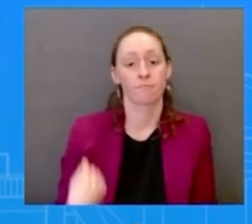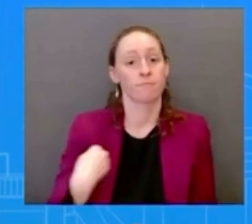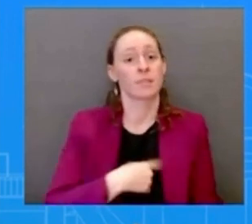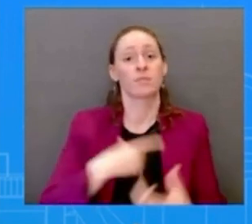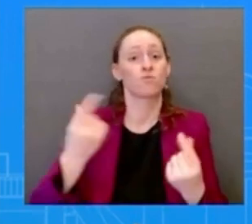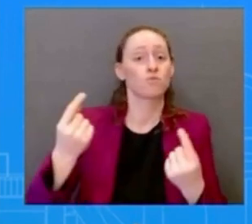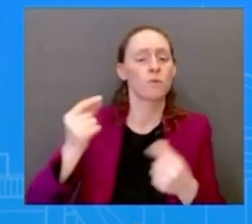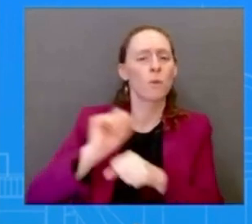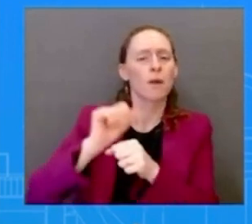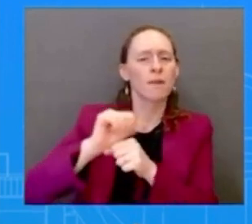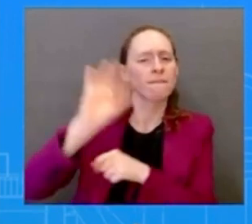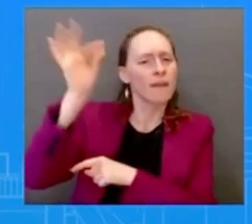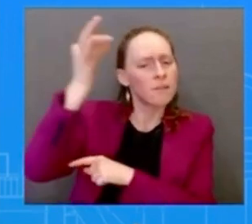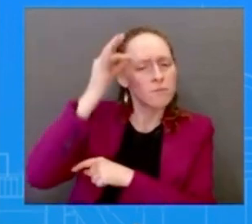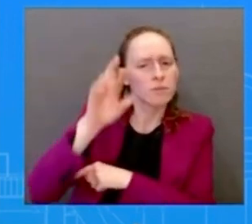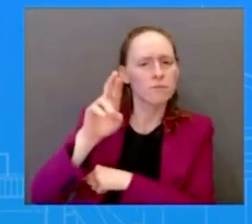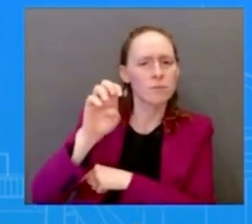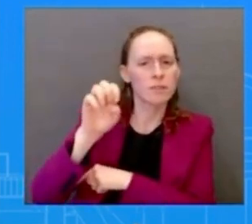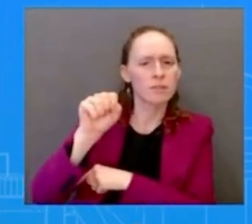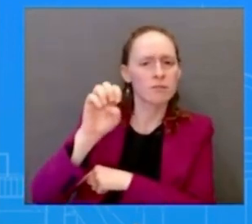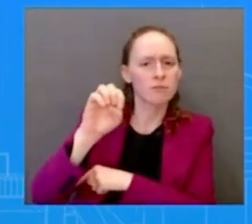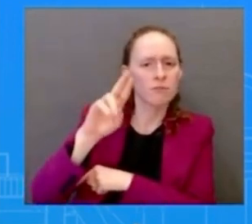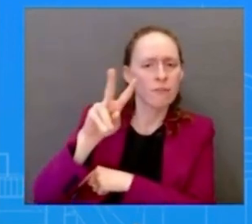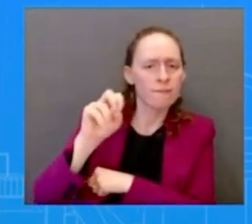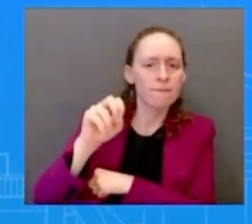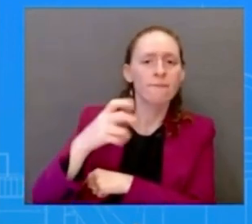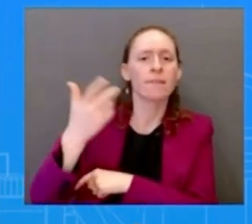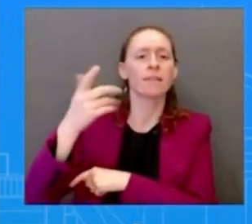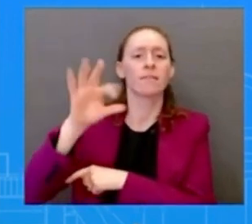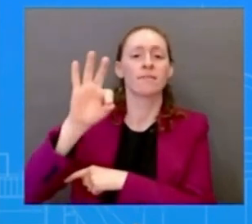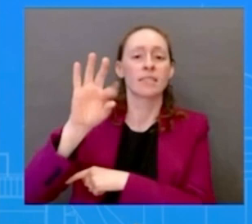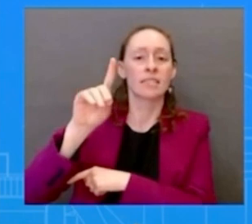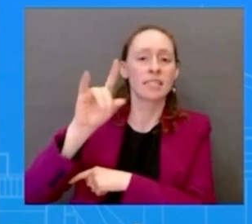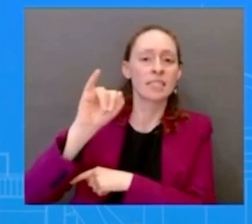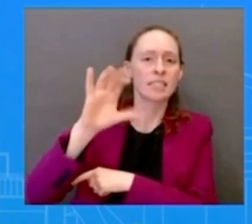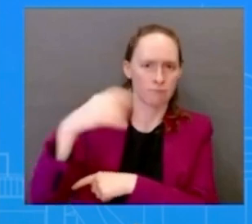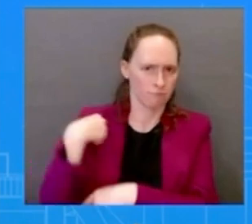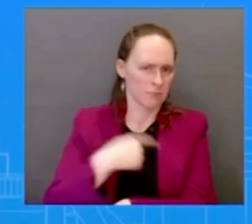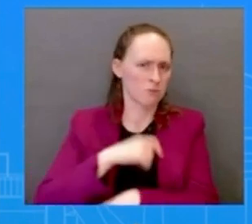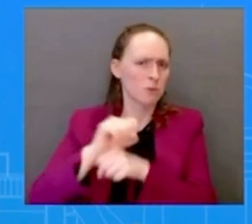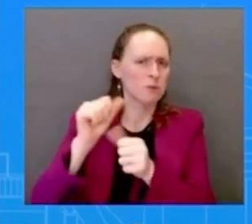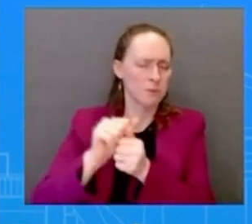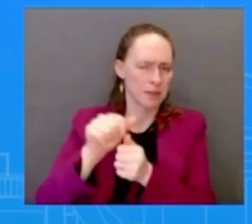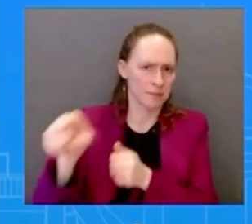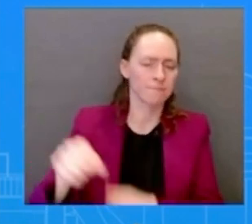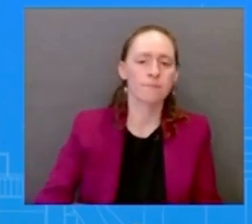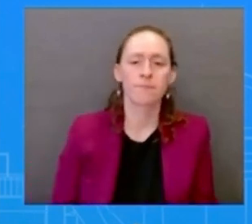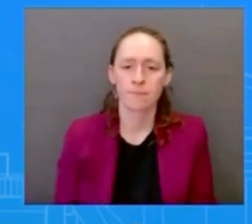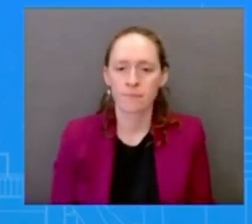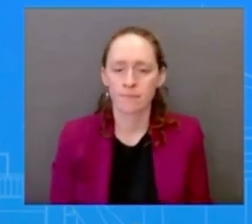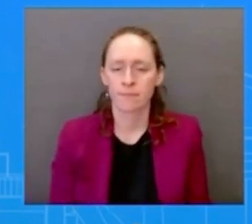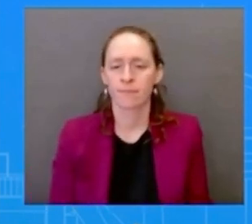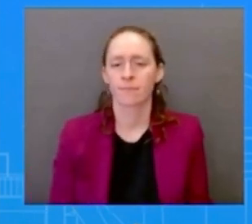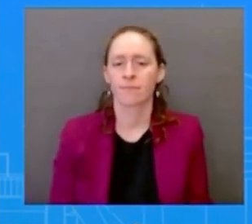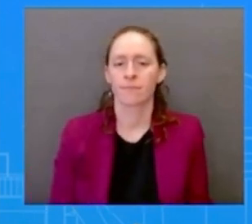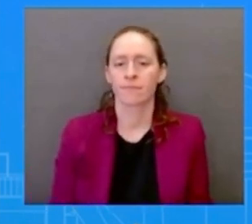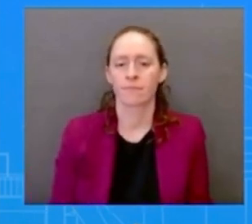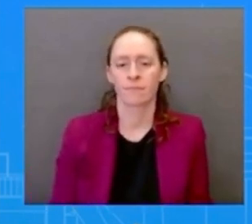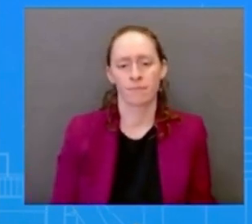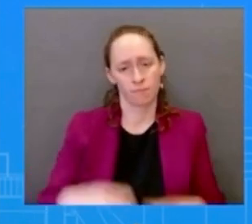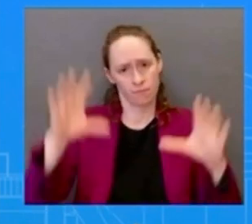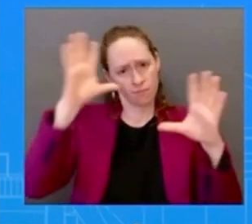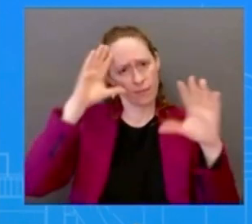oversight so again this is something that the president believes in uh he believes that we have to have capitalism and you can't have capitalism without